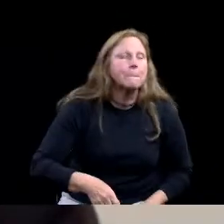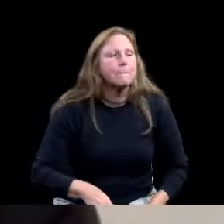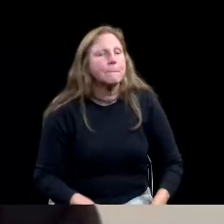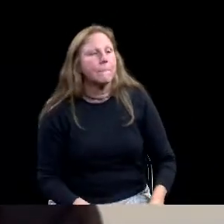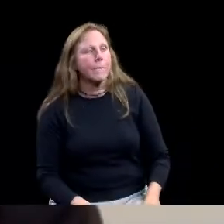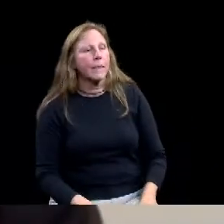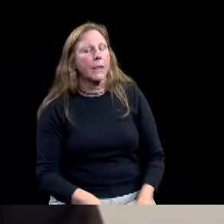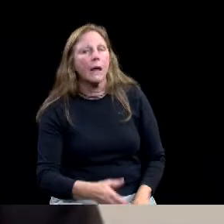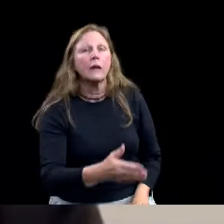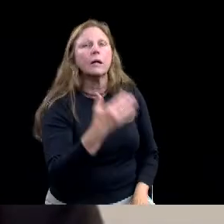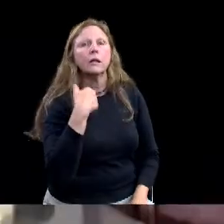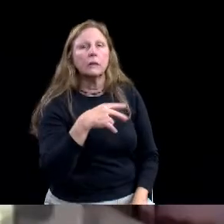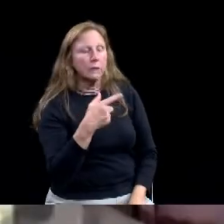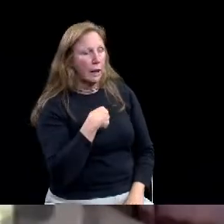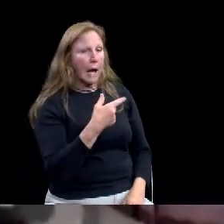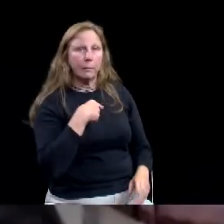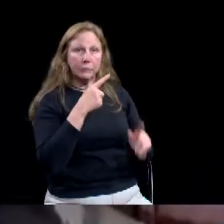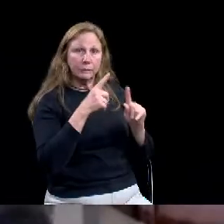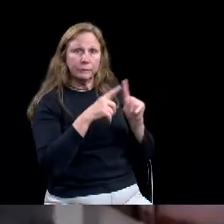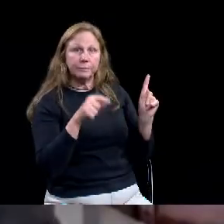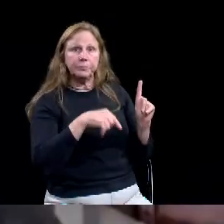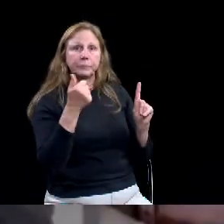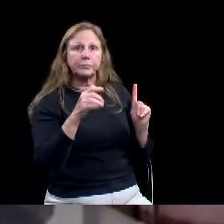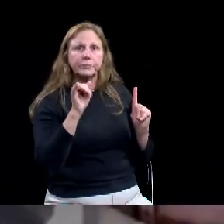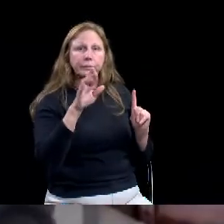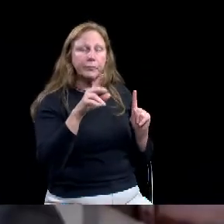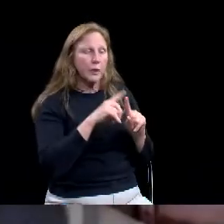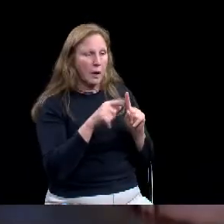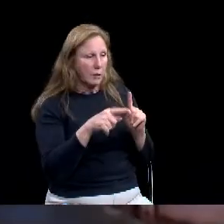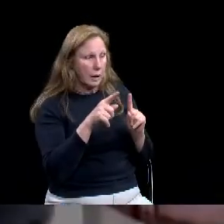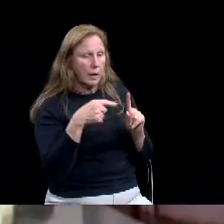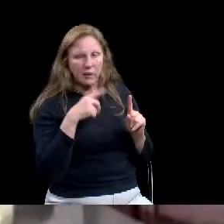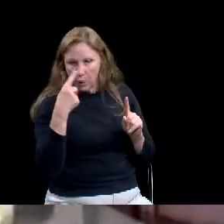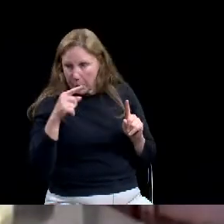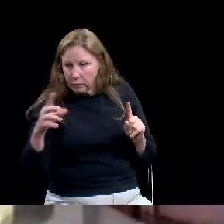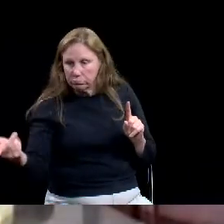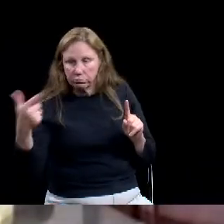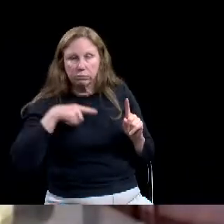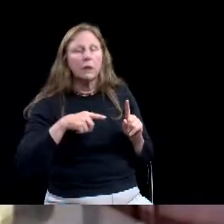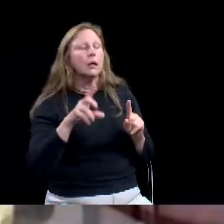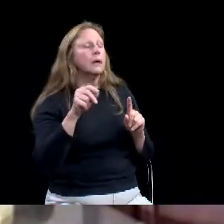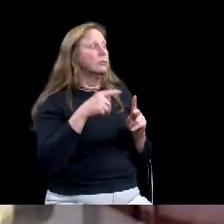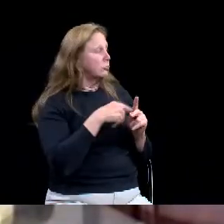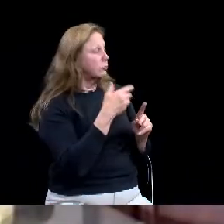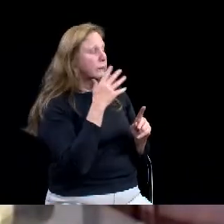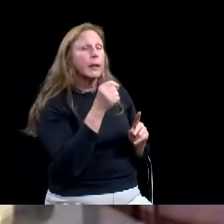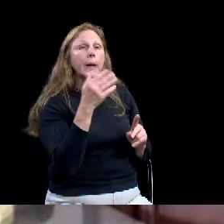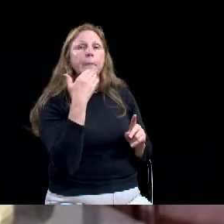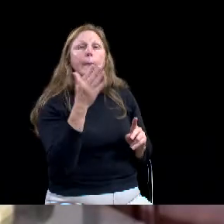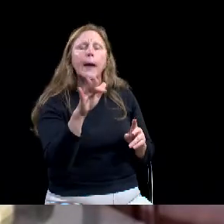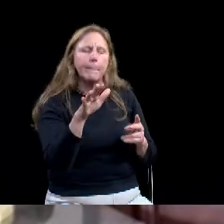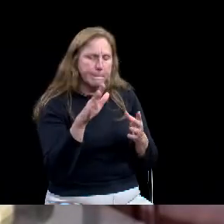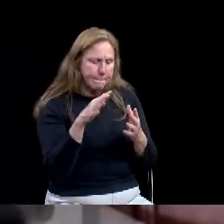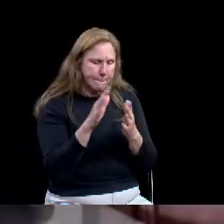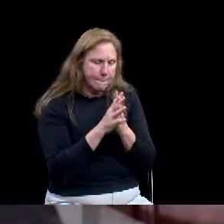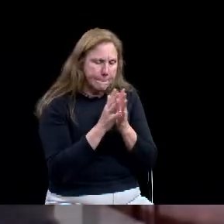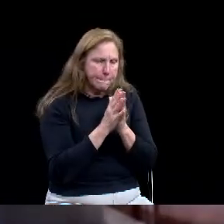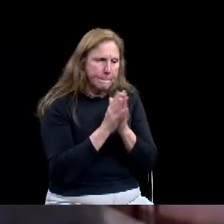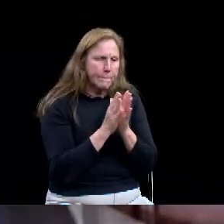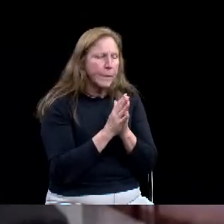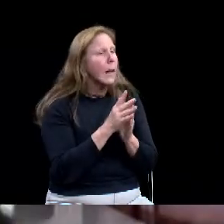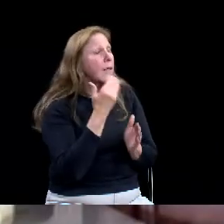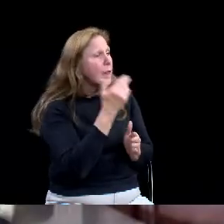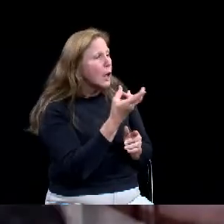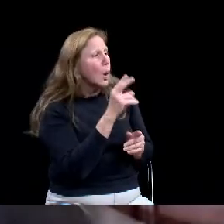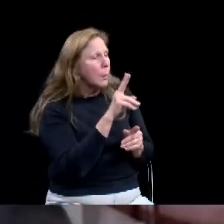Ms. Marley Horn. I love anything that can get it concisely into a page or two pages. I love this